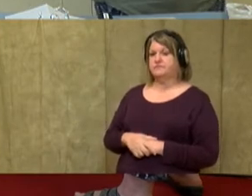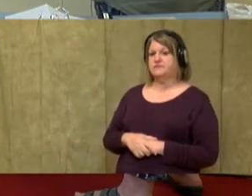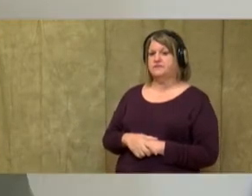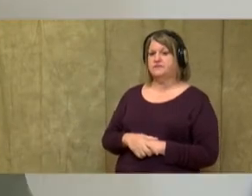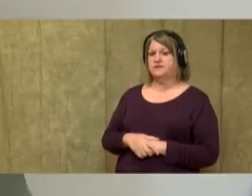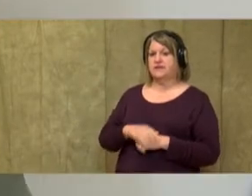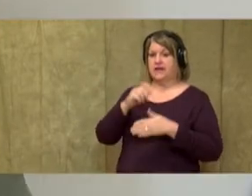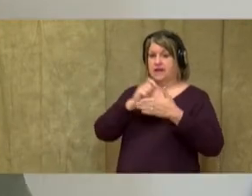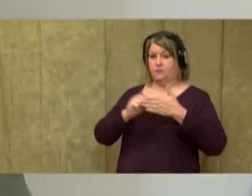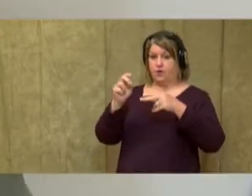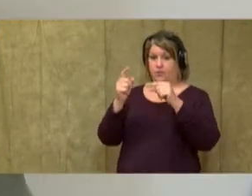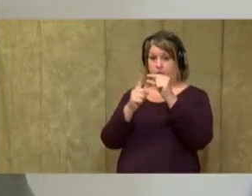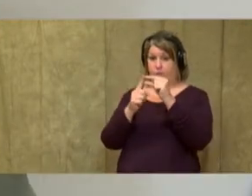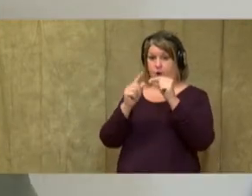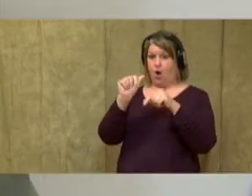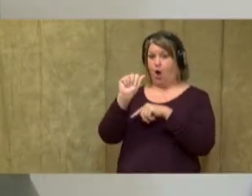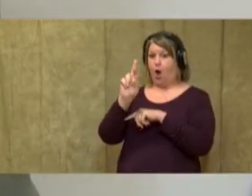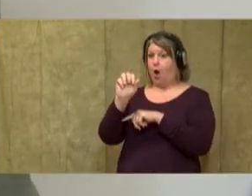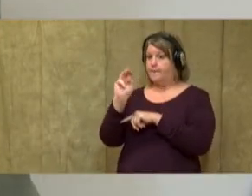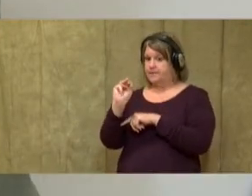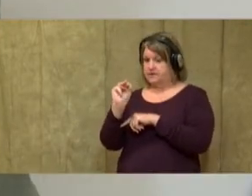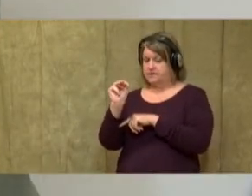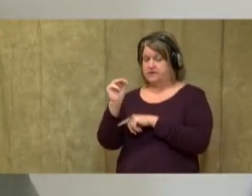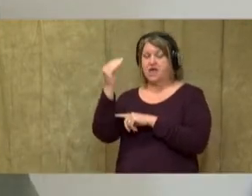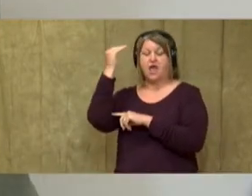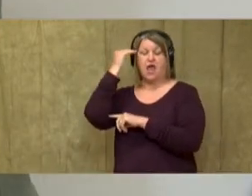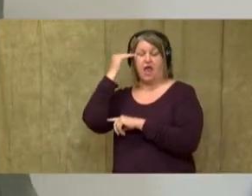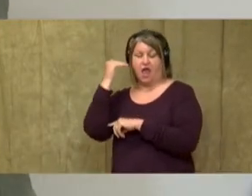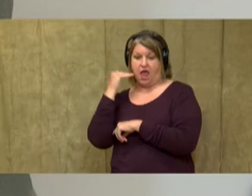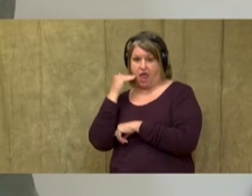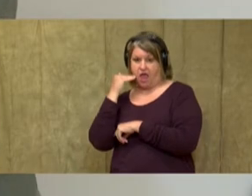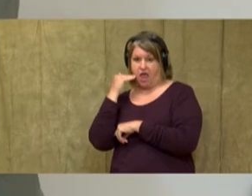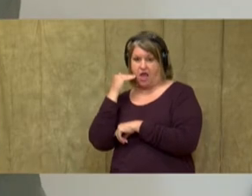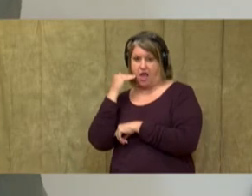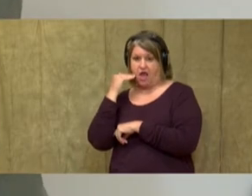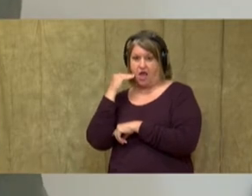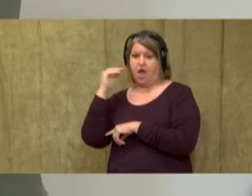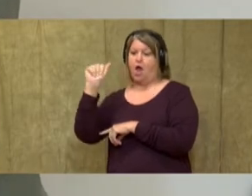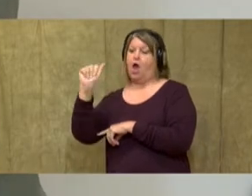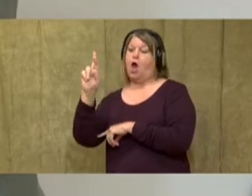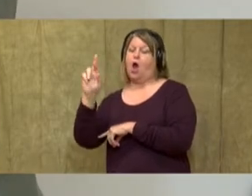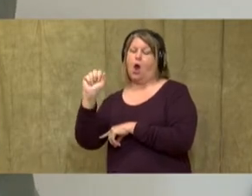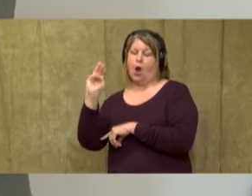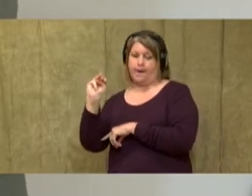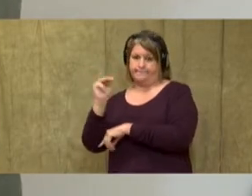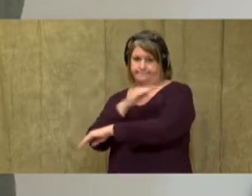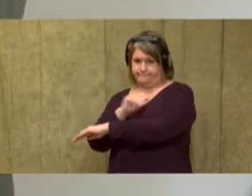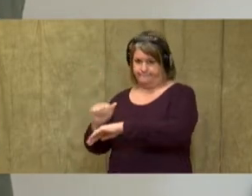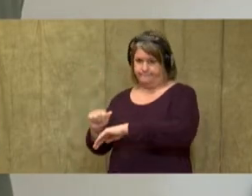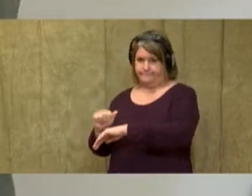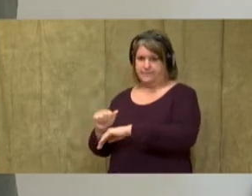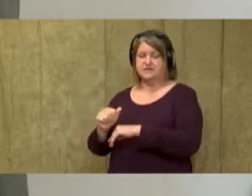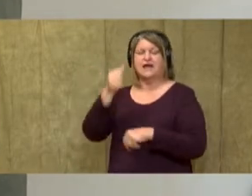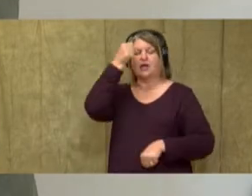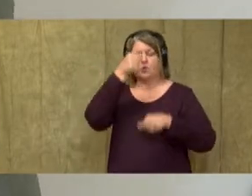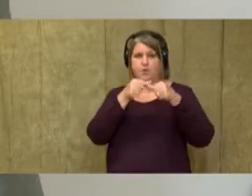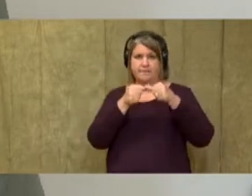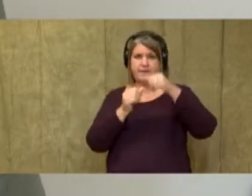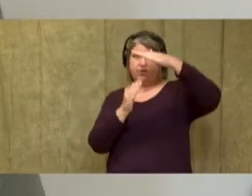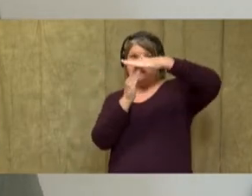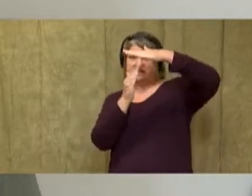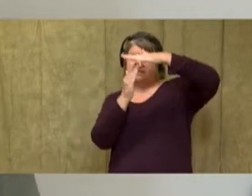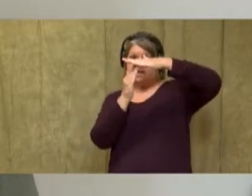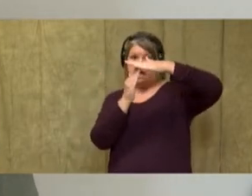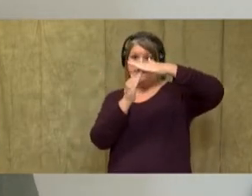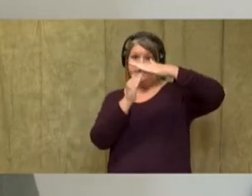to remember, this is the top. And then I'm going to